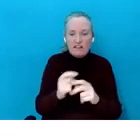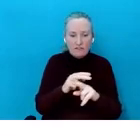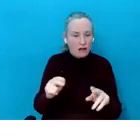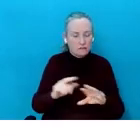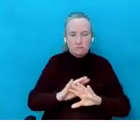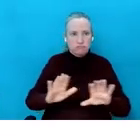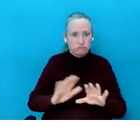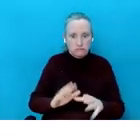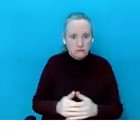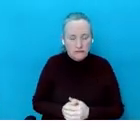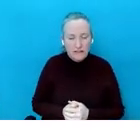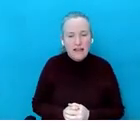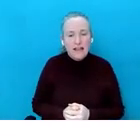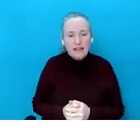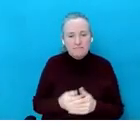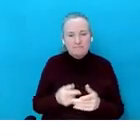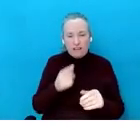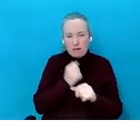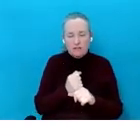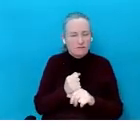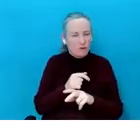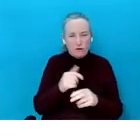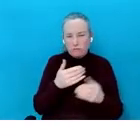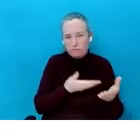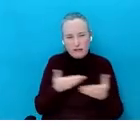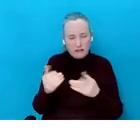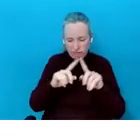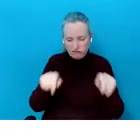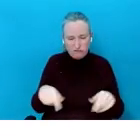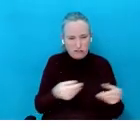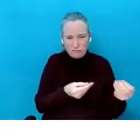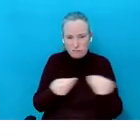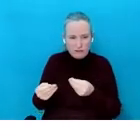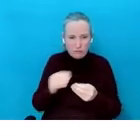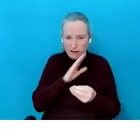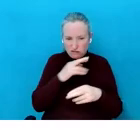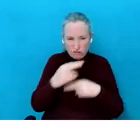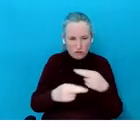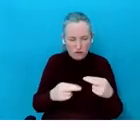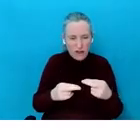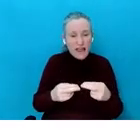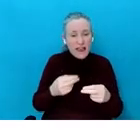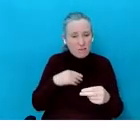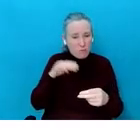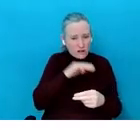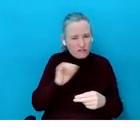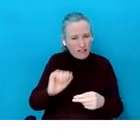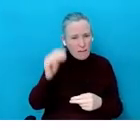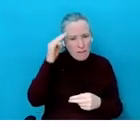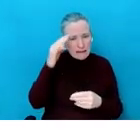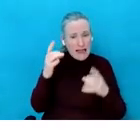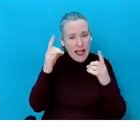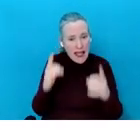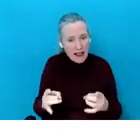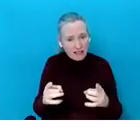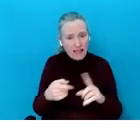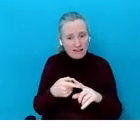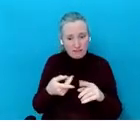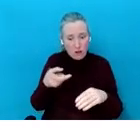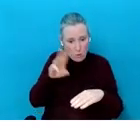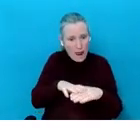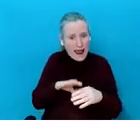And the device in the bedroom and explain to them why their mental health, their well-being, you know, and